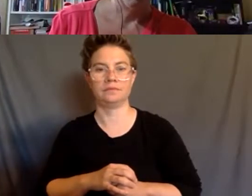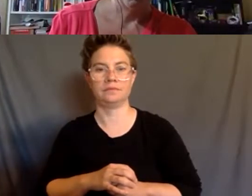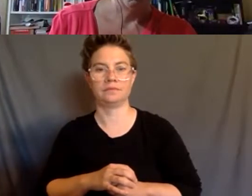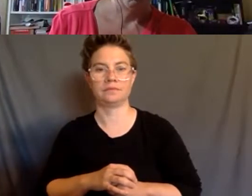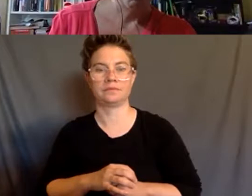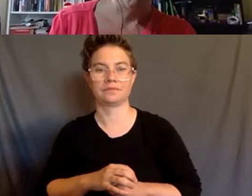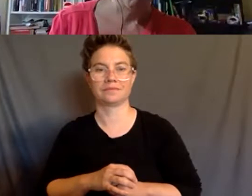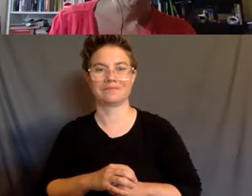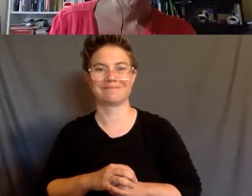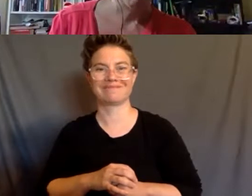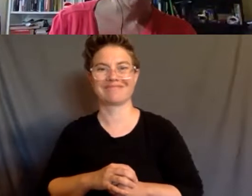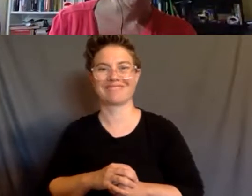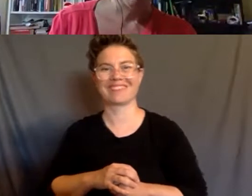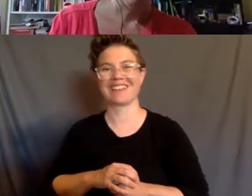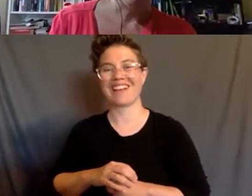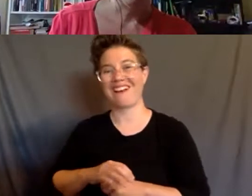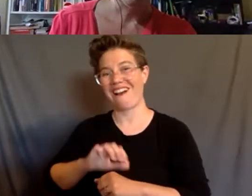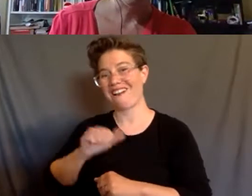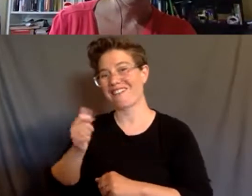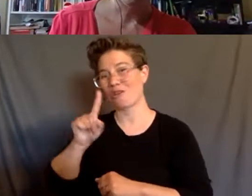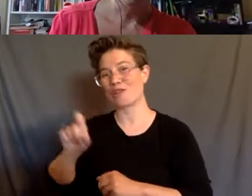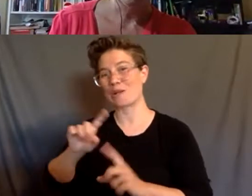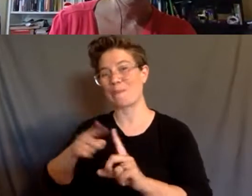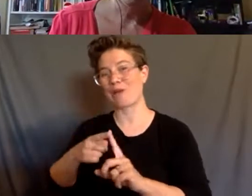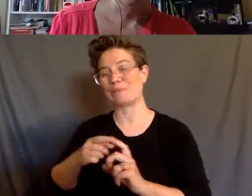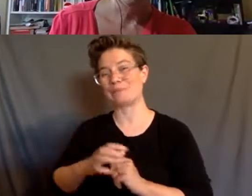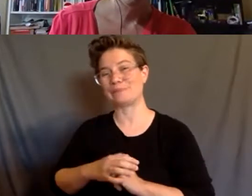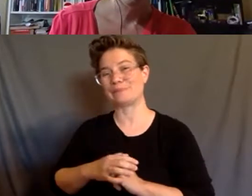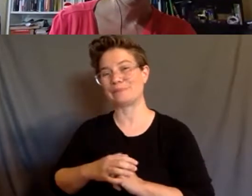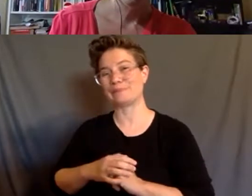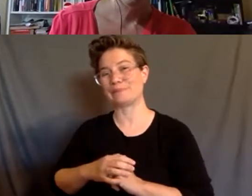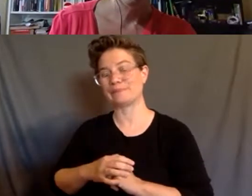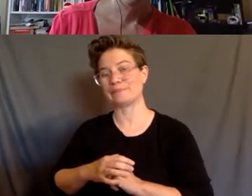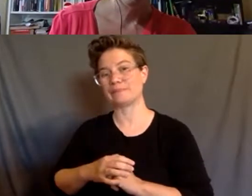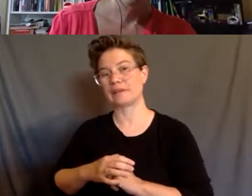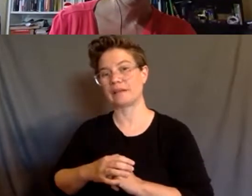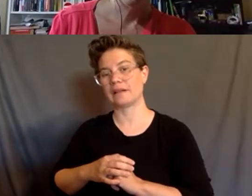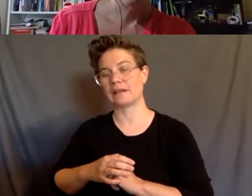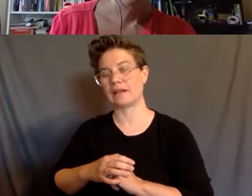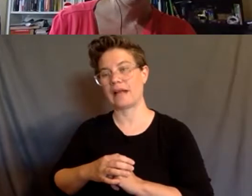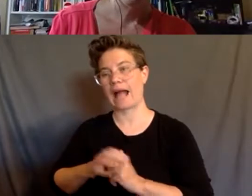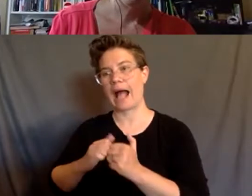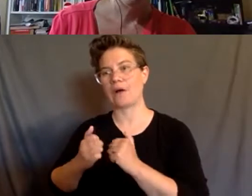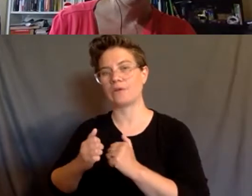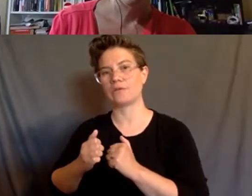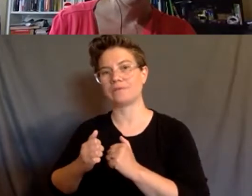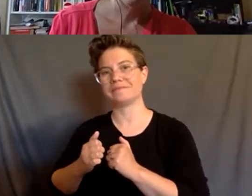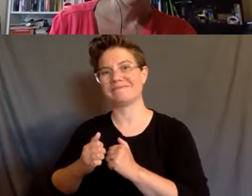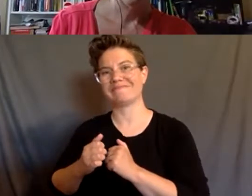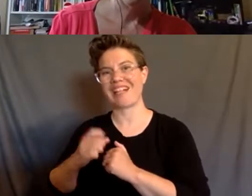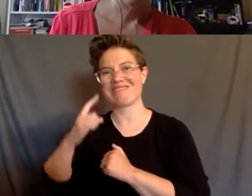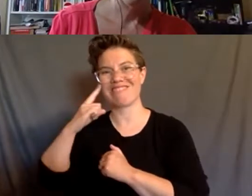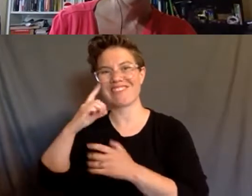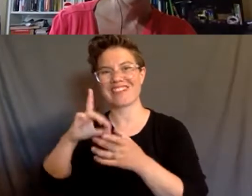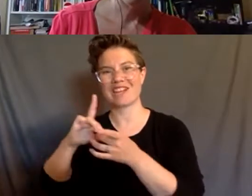Someone asks in the chat about how, um, you're thinking may or may not relate to anarchist praxis,